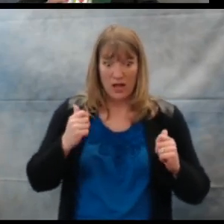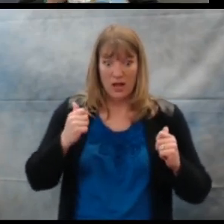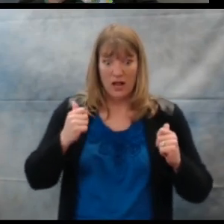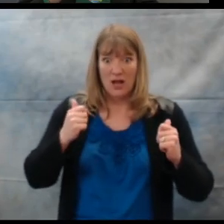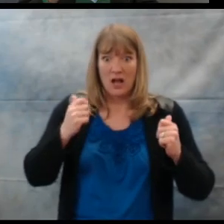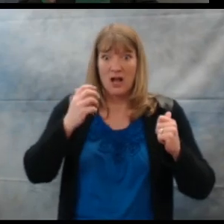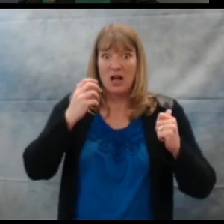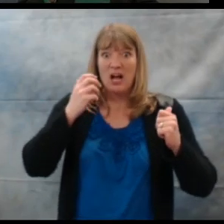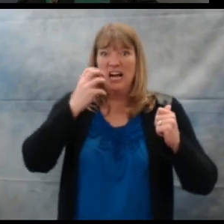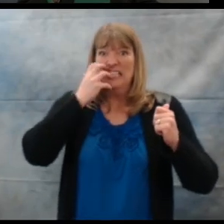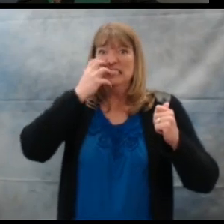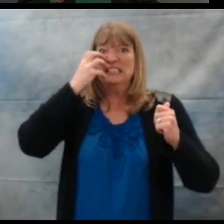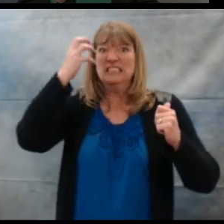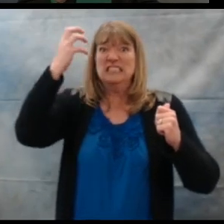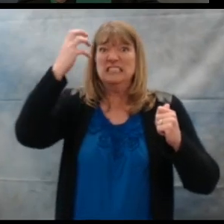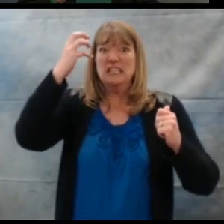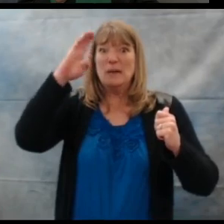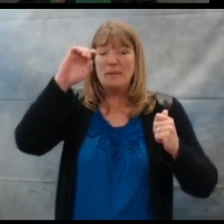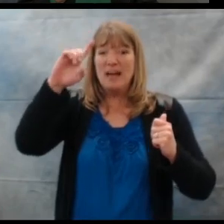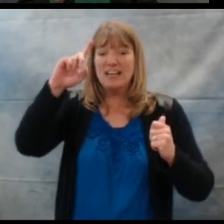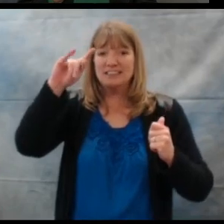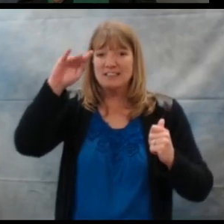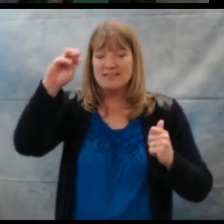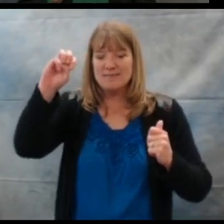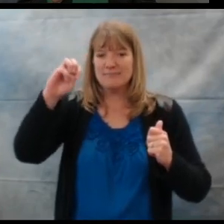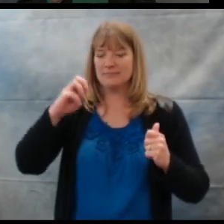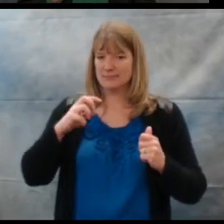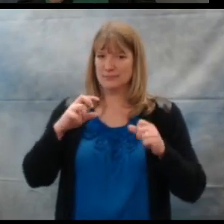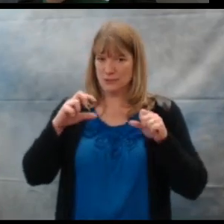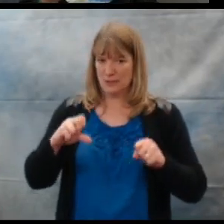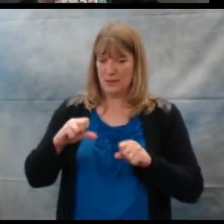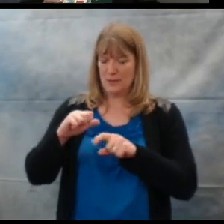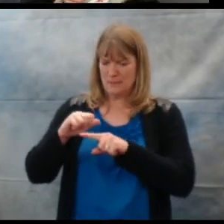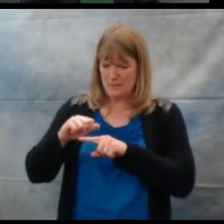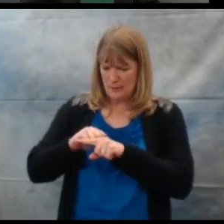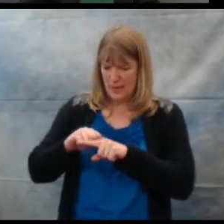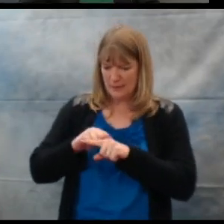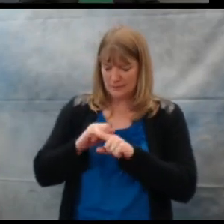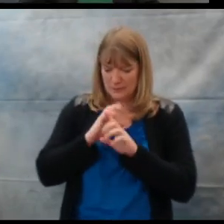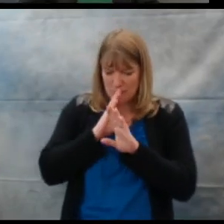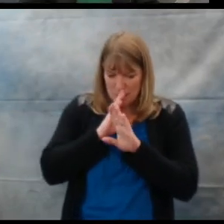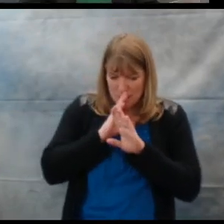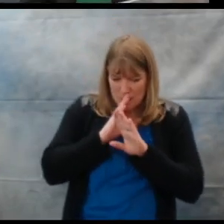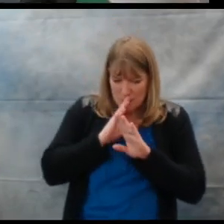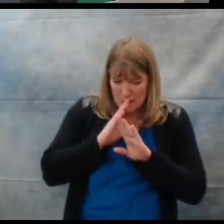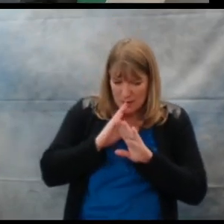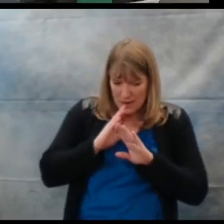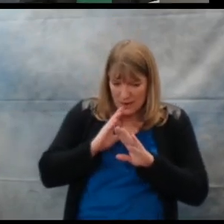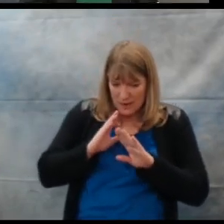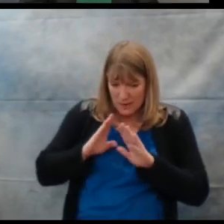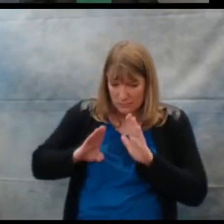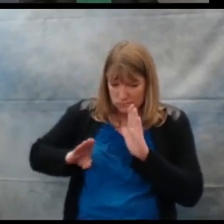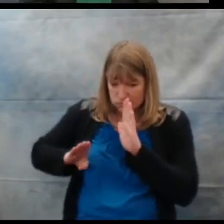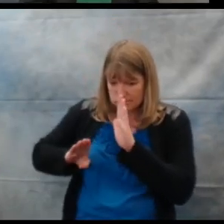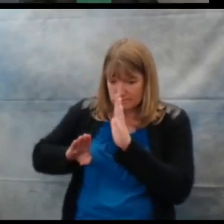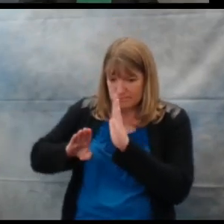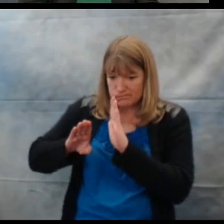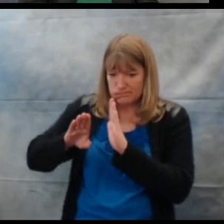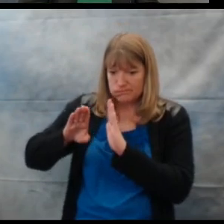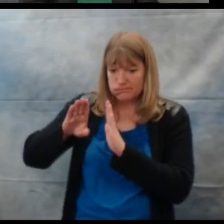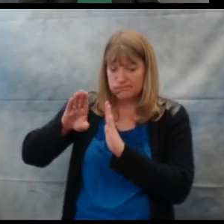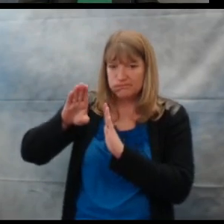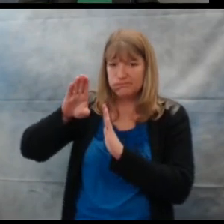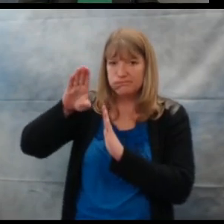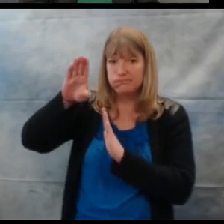he's yelling bedtime. It's a great way to practice quiet and loud